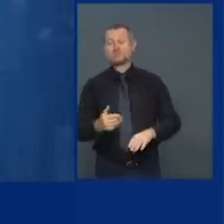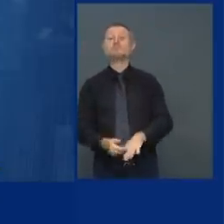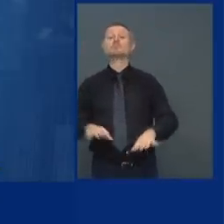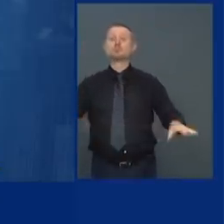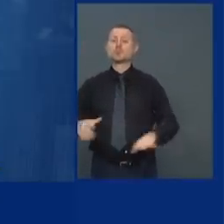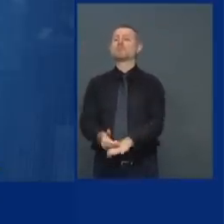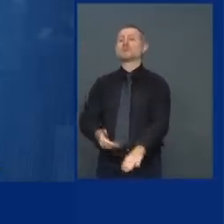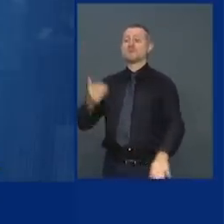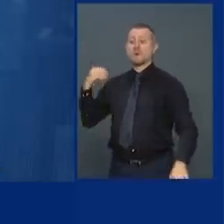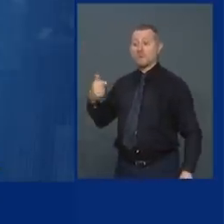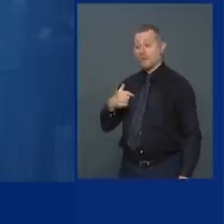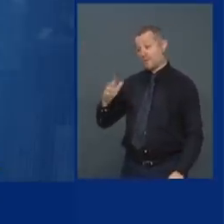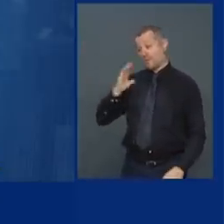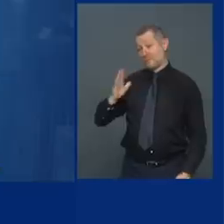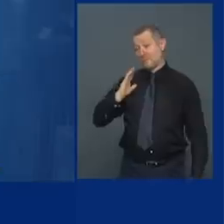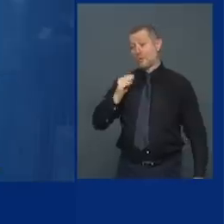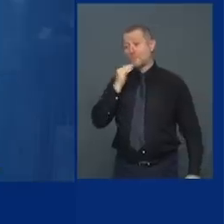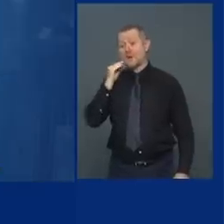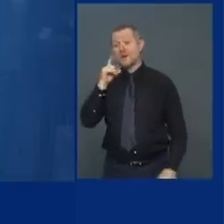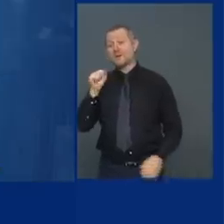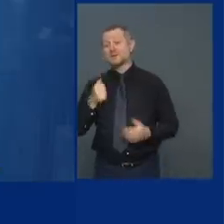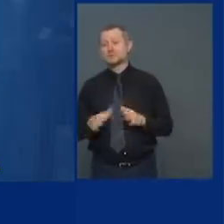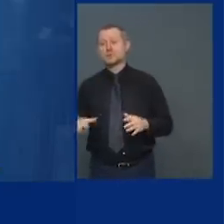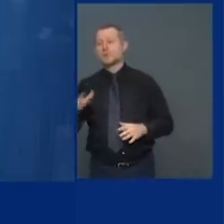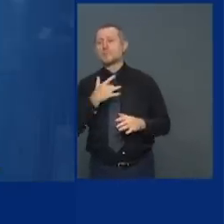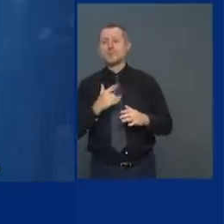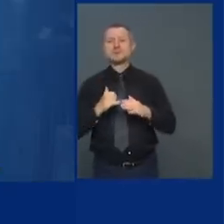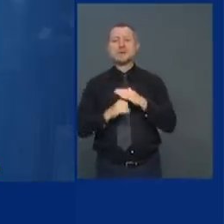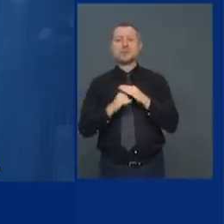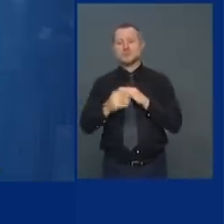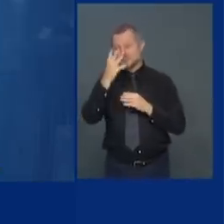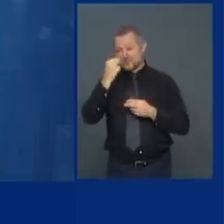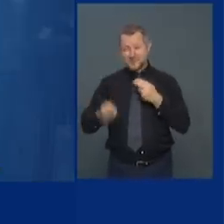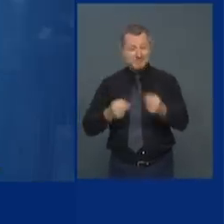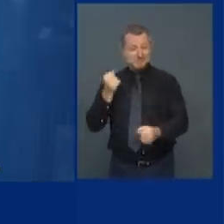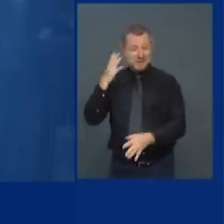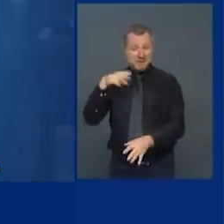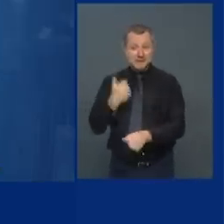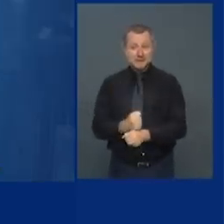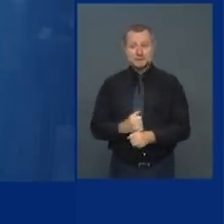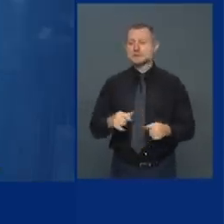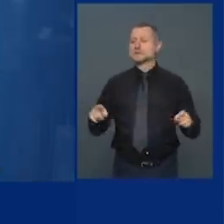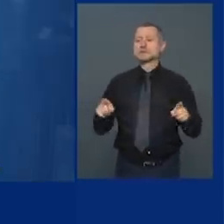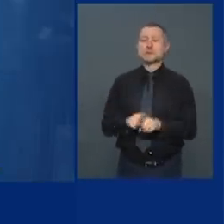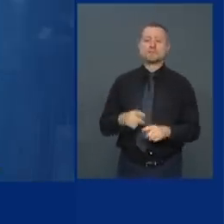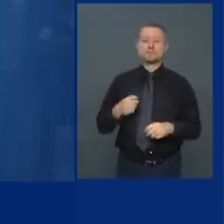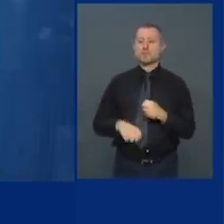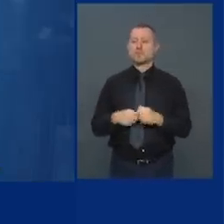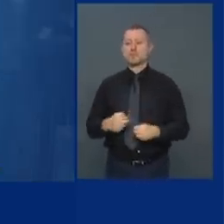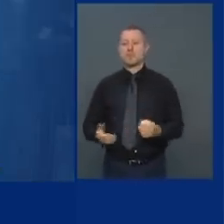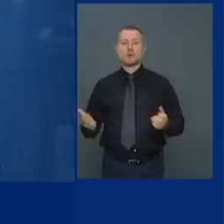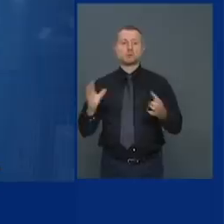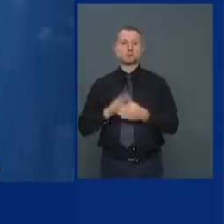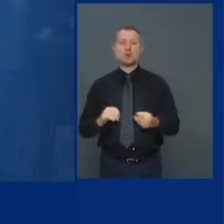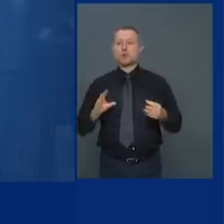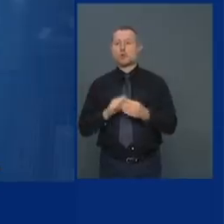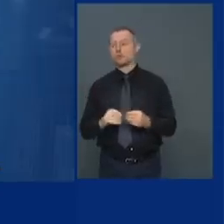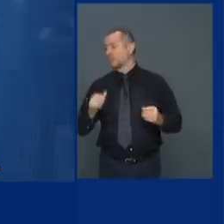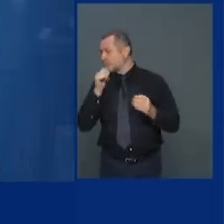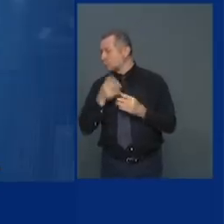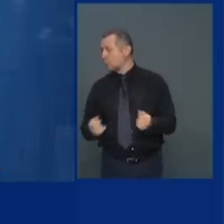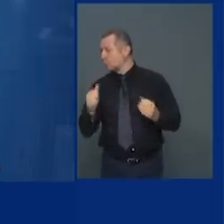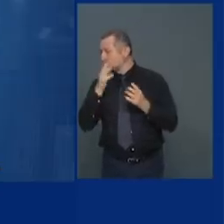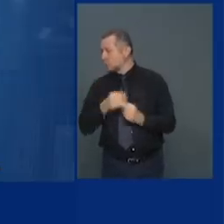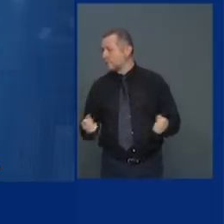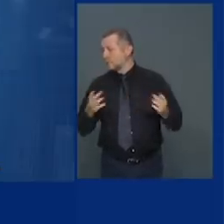had homeless on subways for years remember and we had the same circular conversation never made sense to